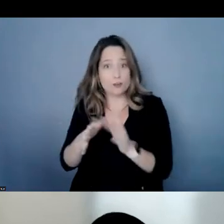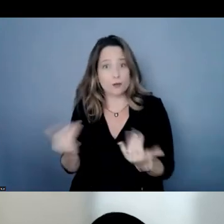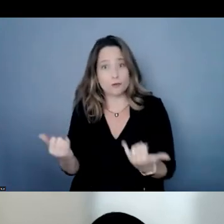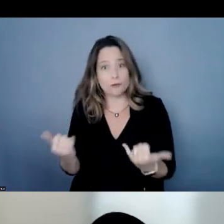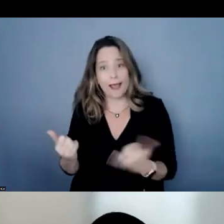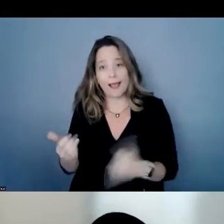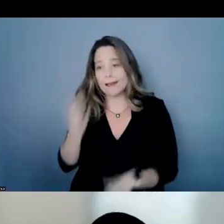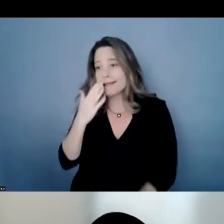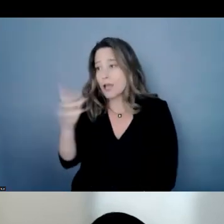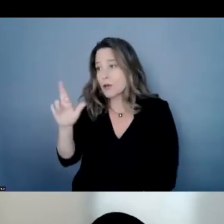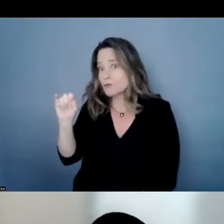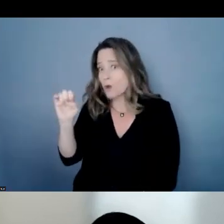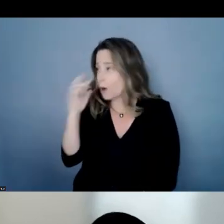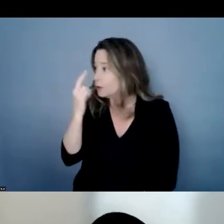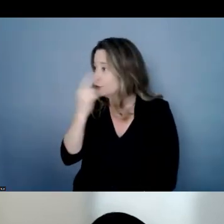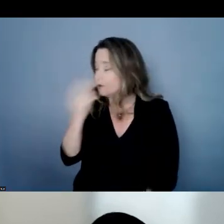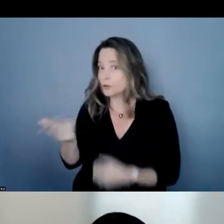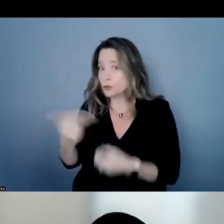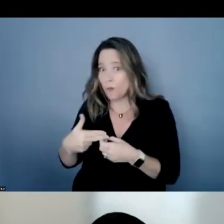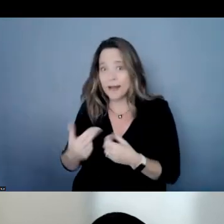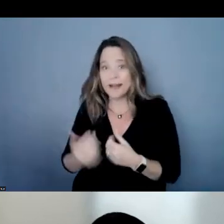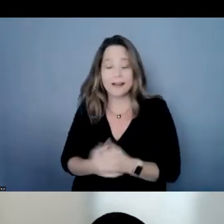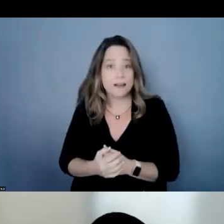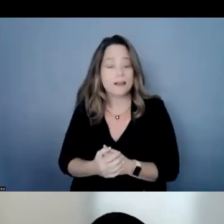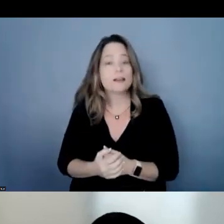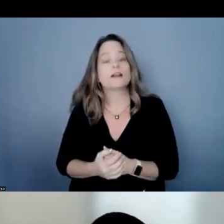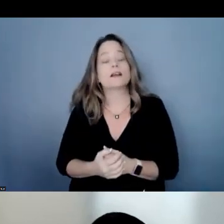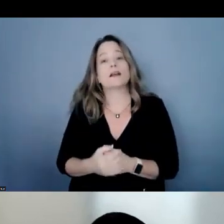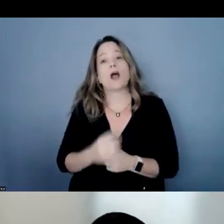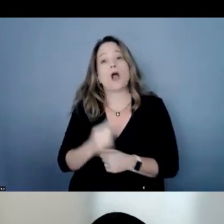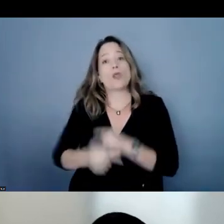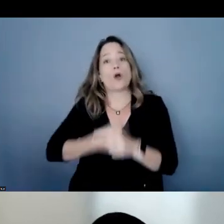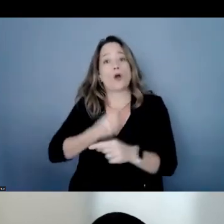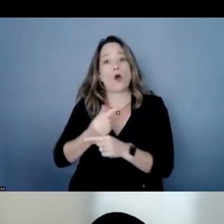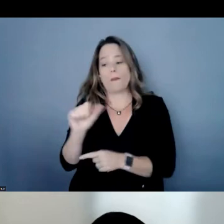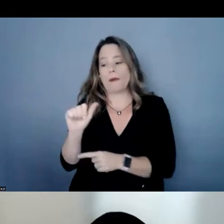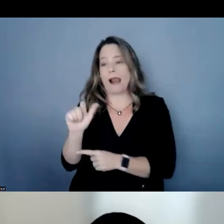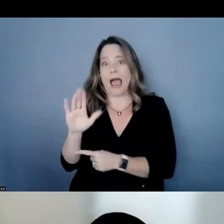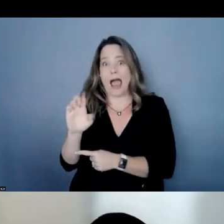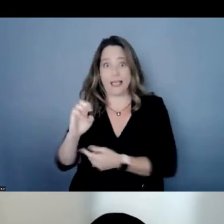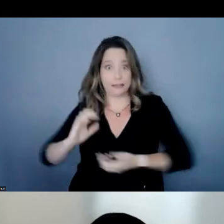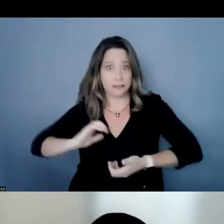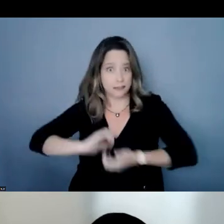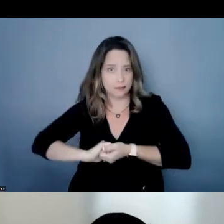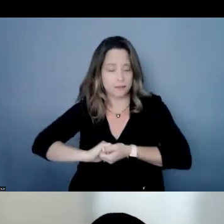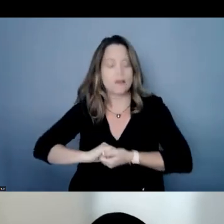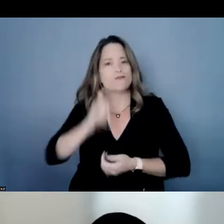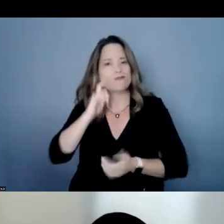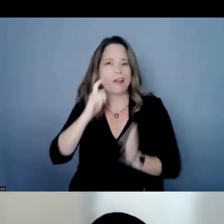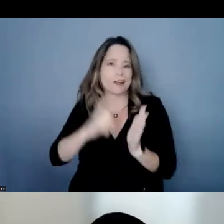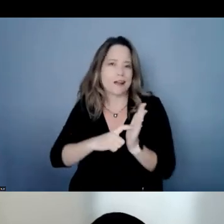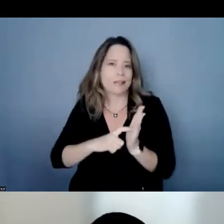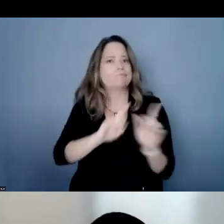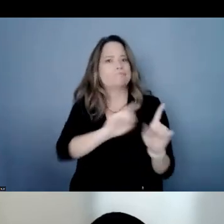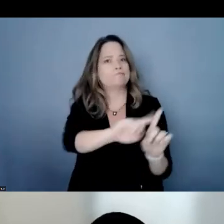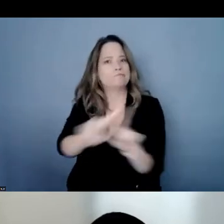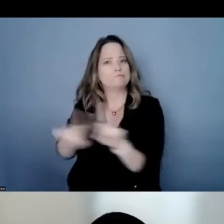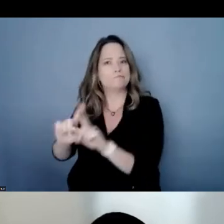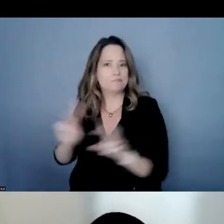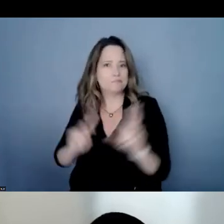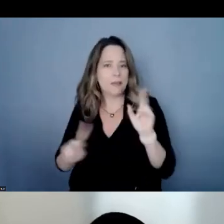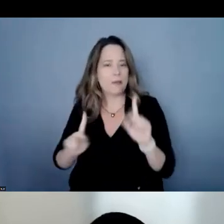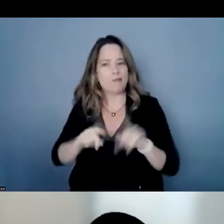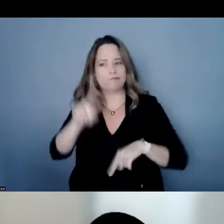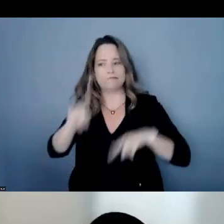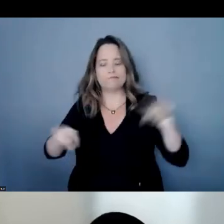rose for joining us the global alliance recognizes that different people have different preferred